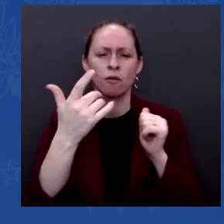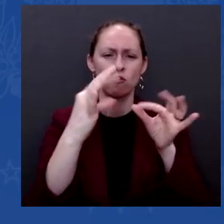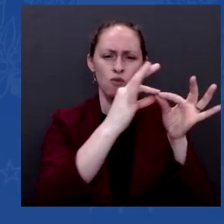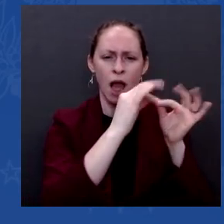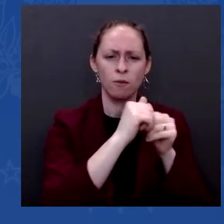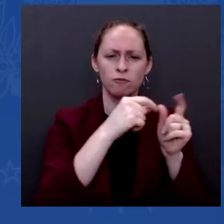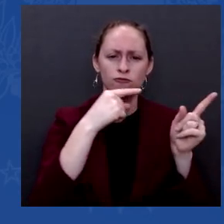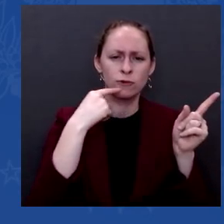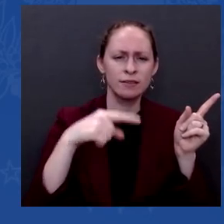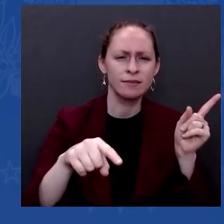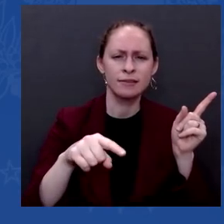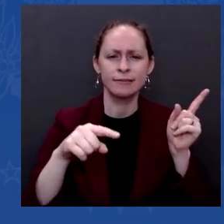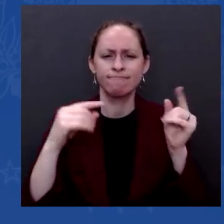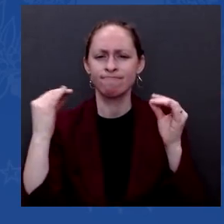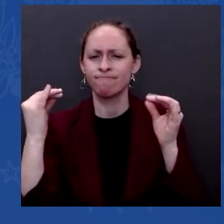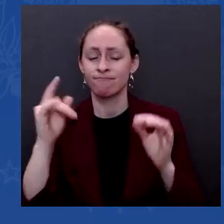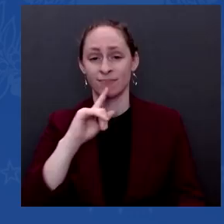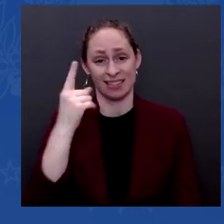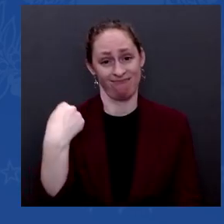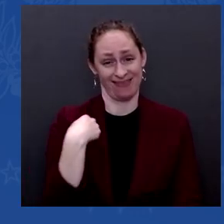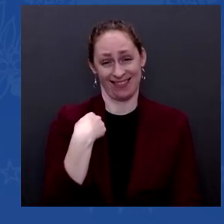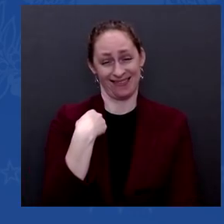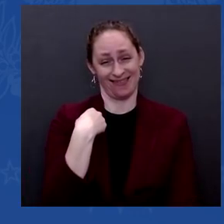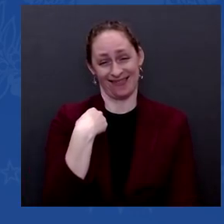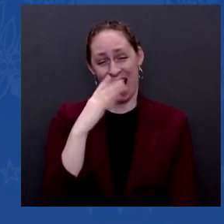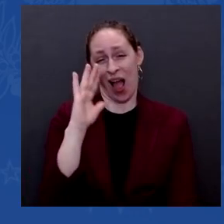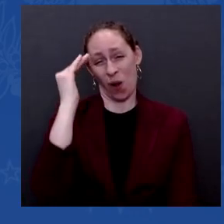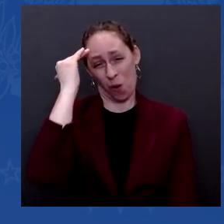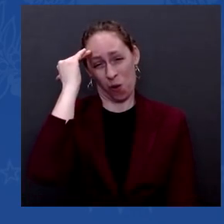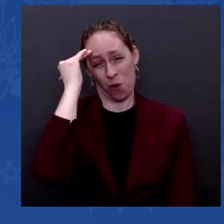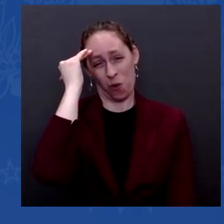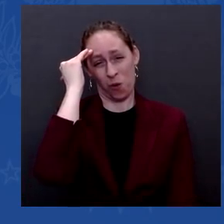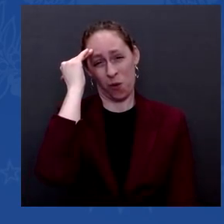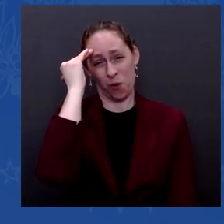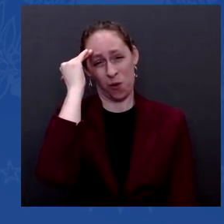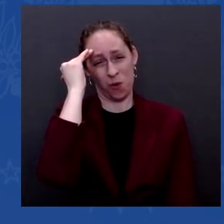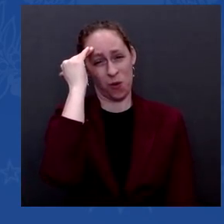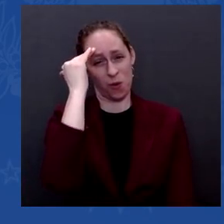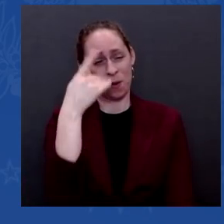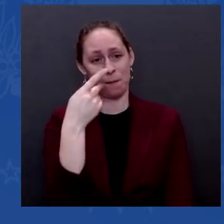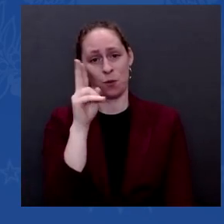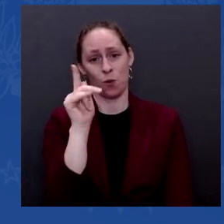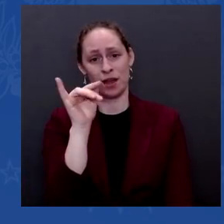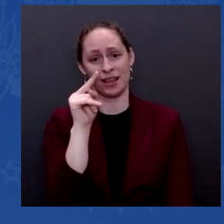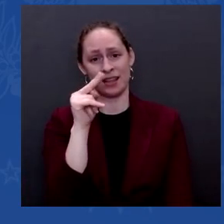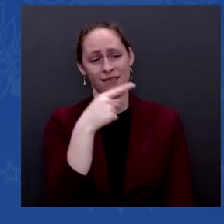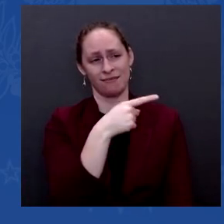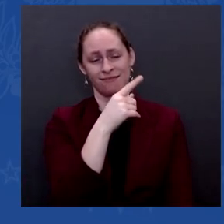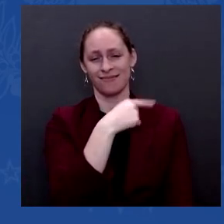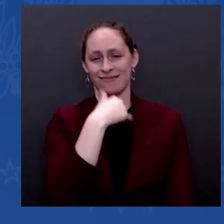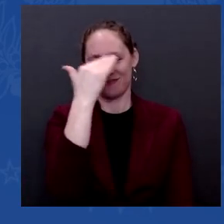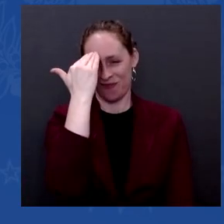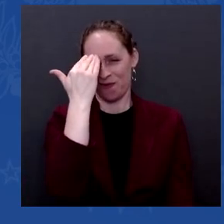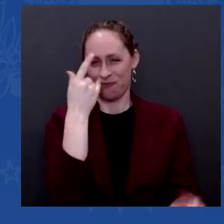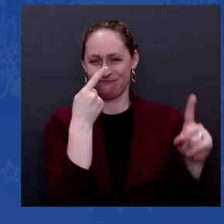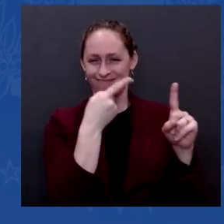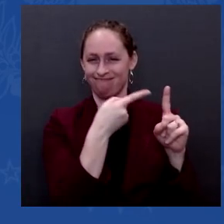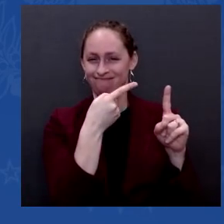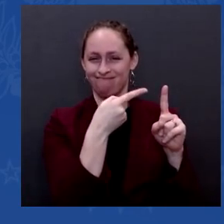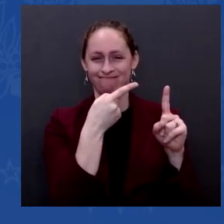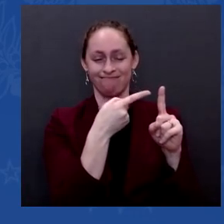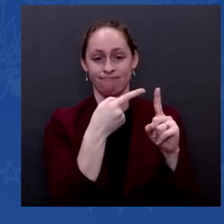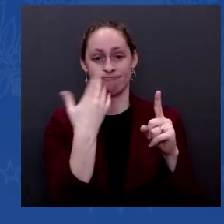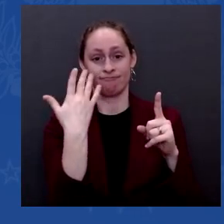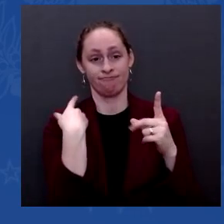So far, in the three meetings we've had — the OSCE — anyway, have not produced anything, because